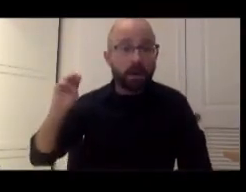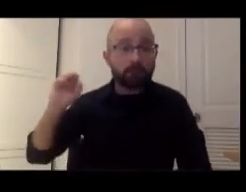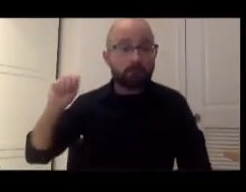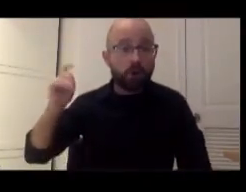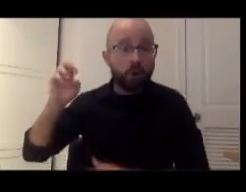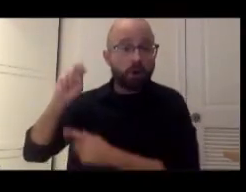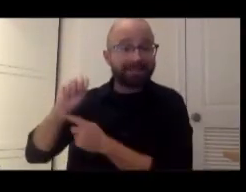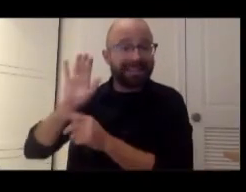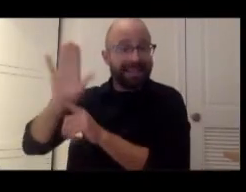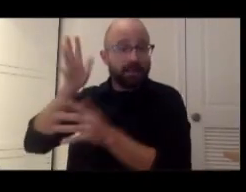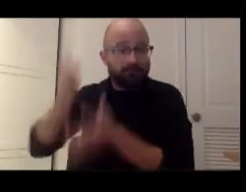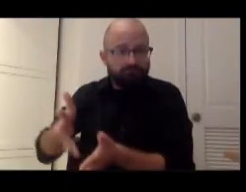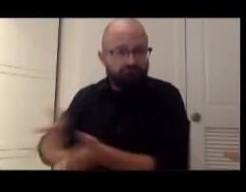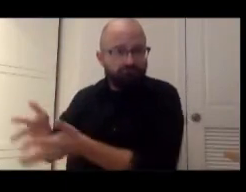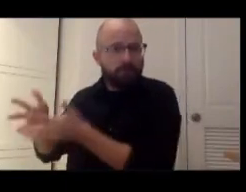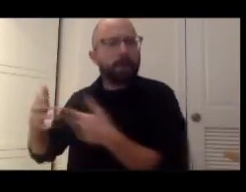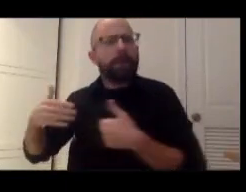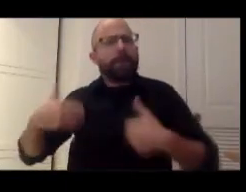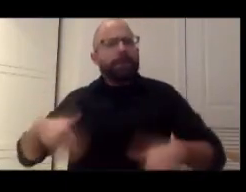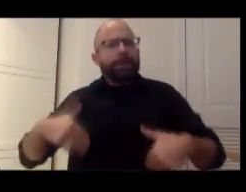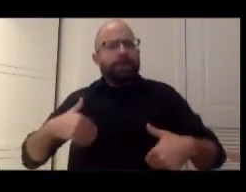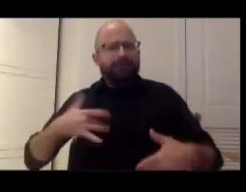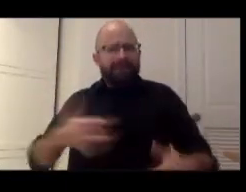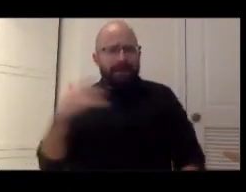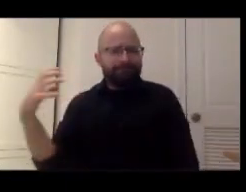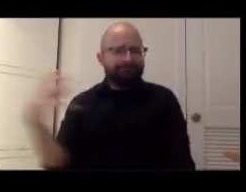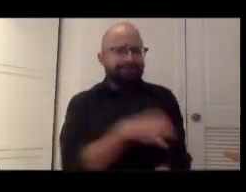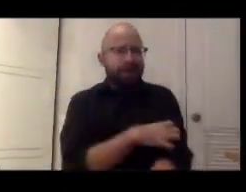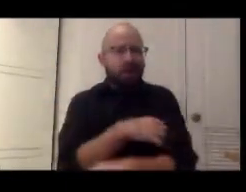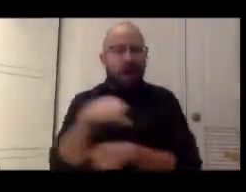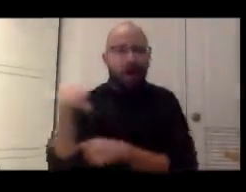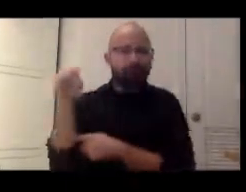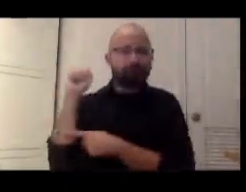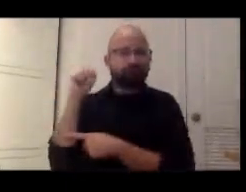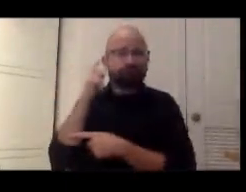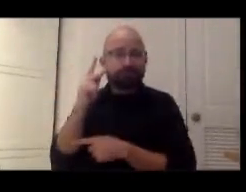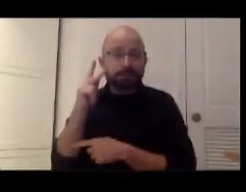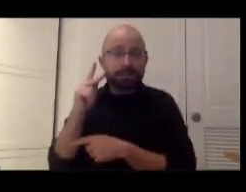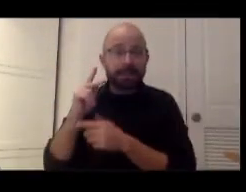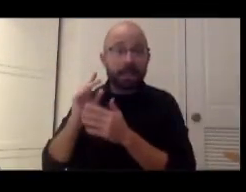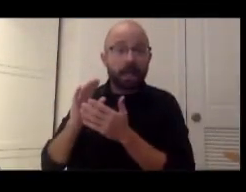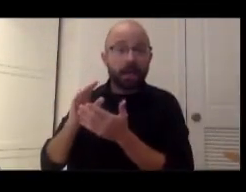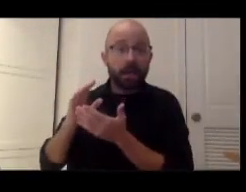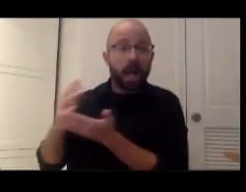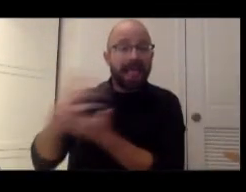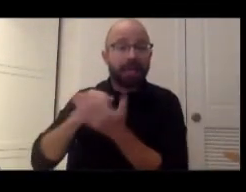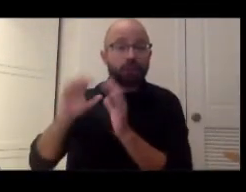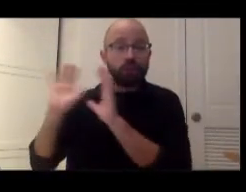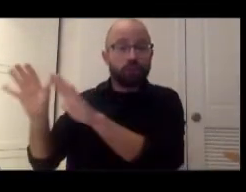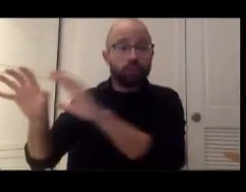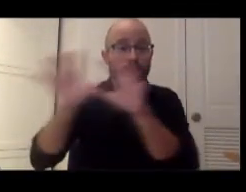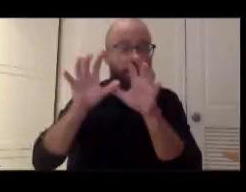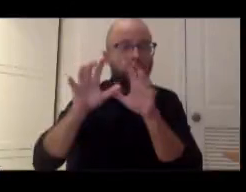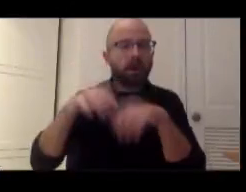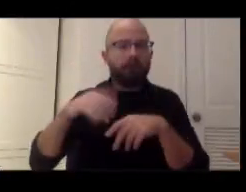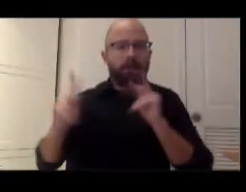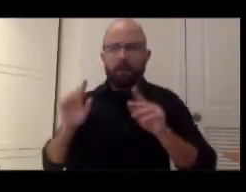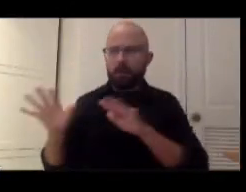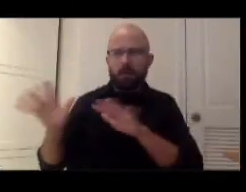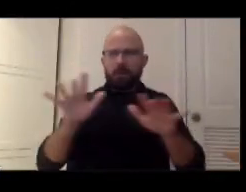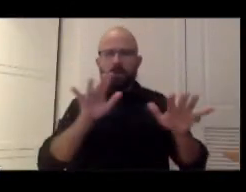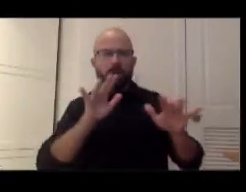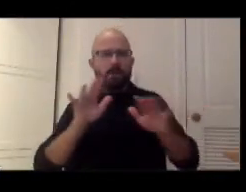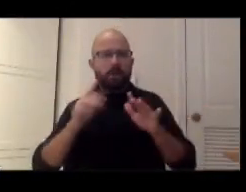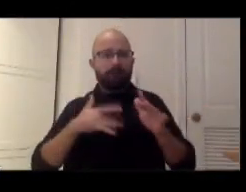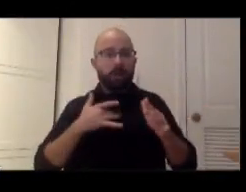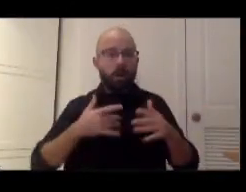see when I visit those collections and see people interacting with them and nearly overcome in many ways, is